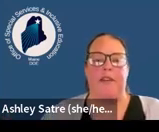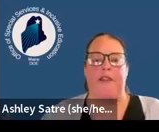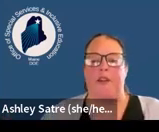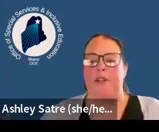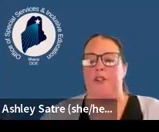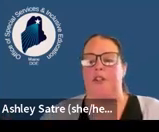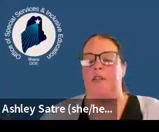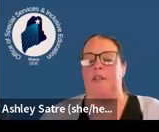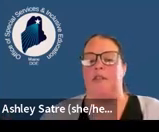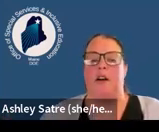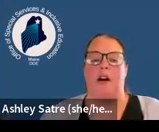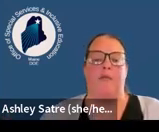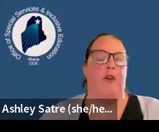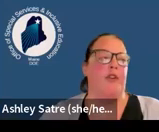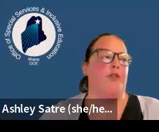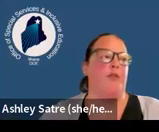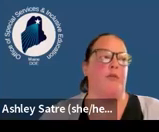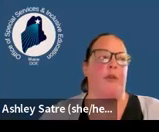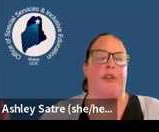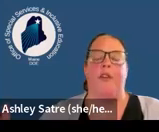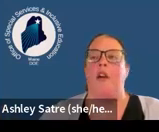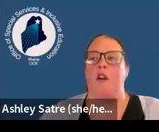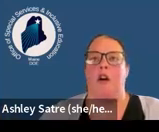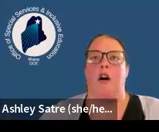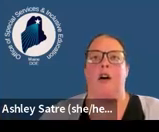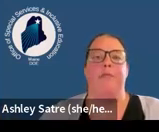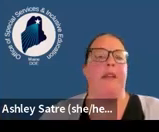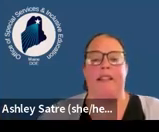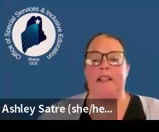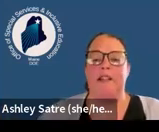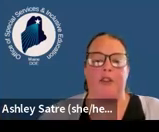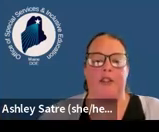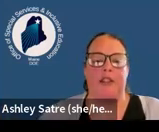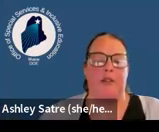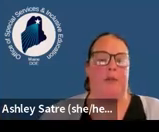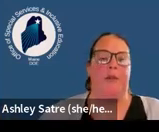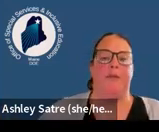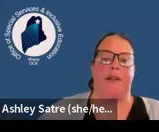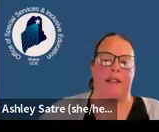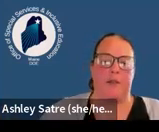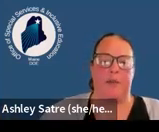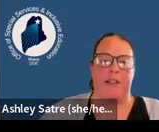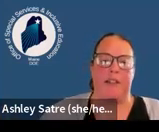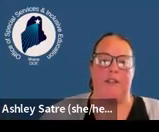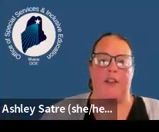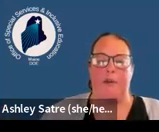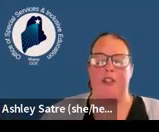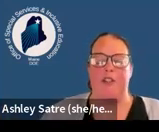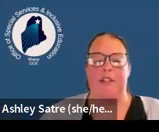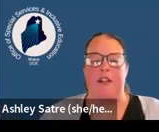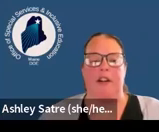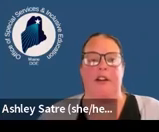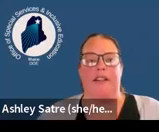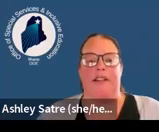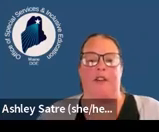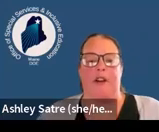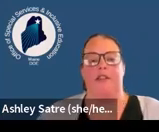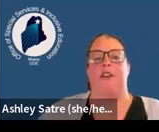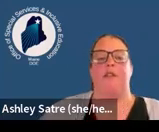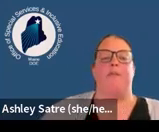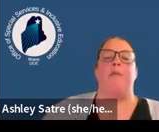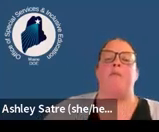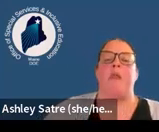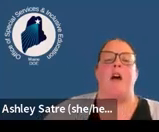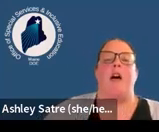see academic evaluations um for a student with uh pt services we would expect to see pt evaluations here etc